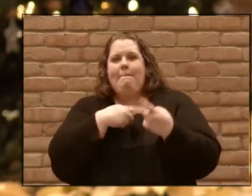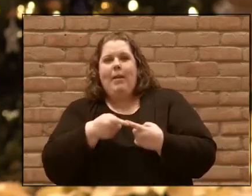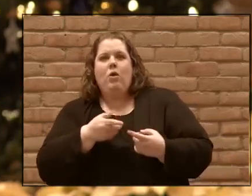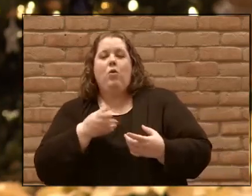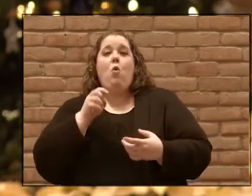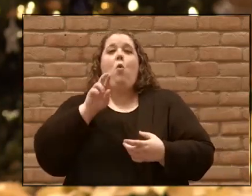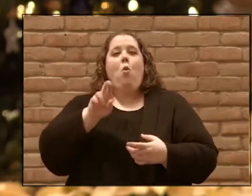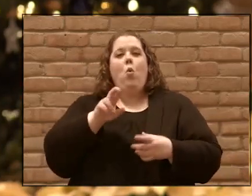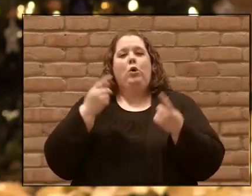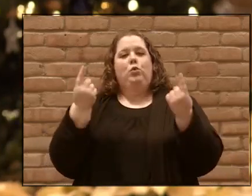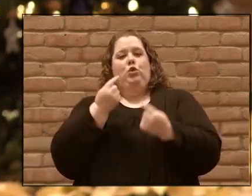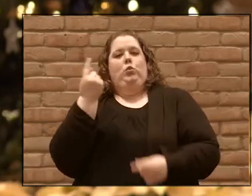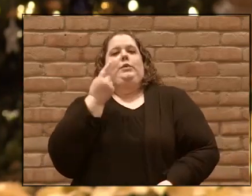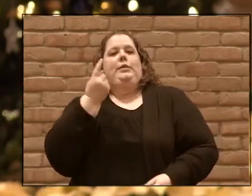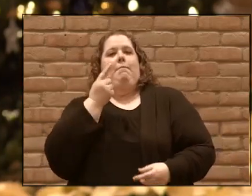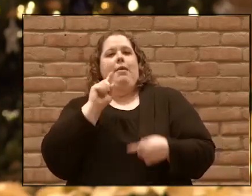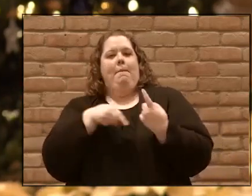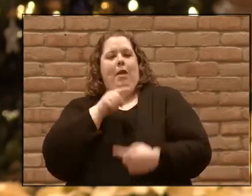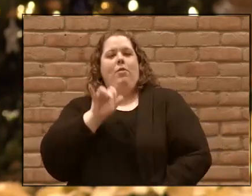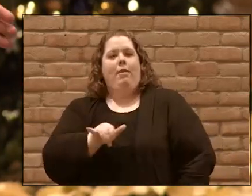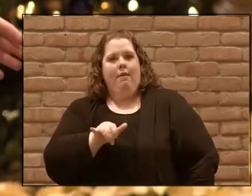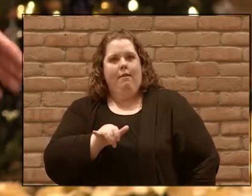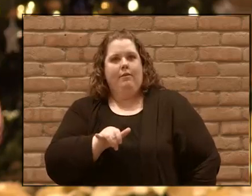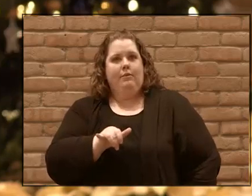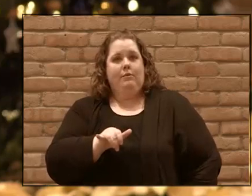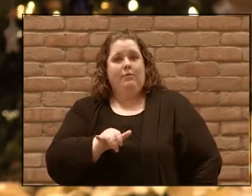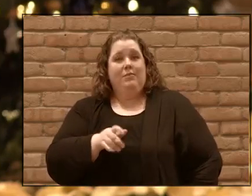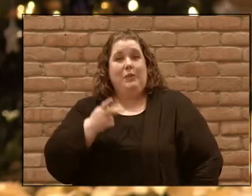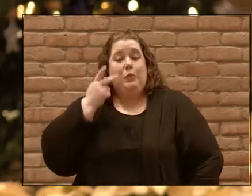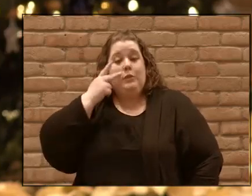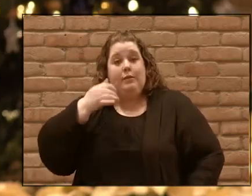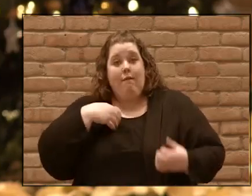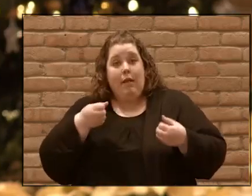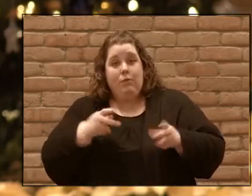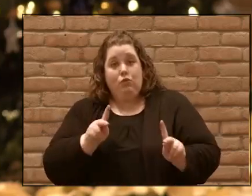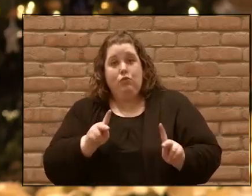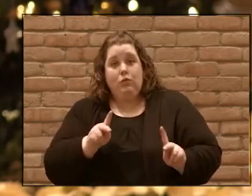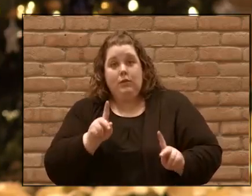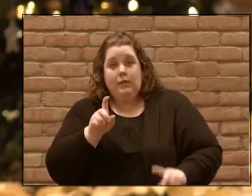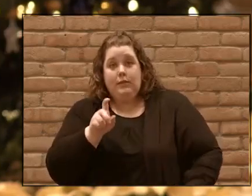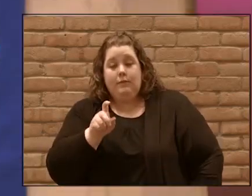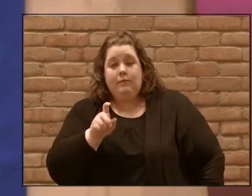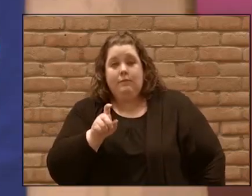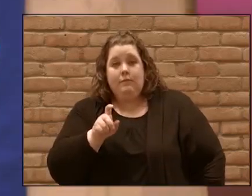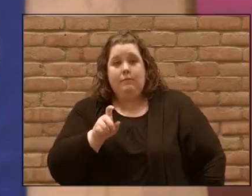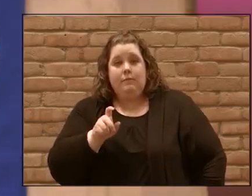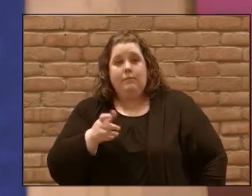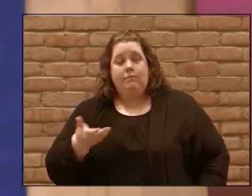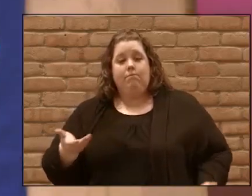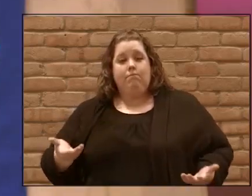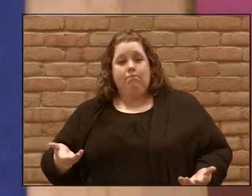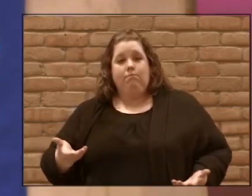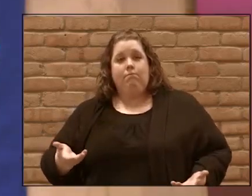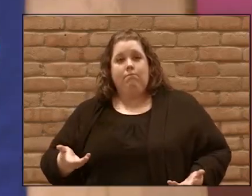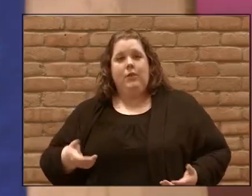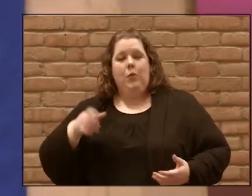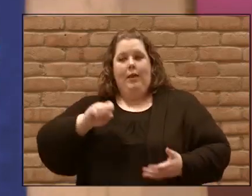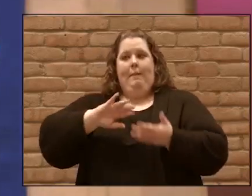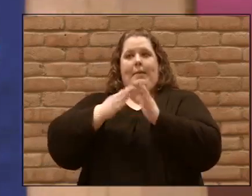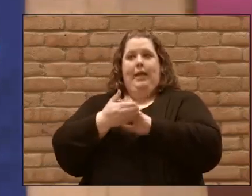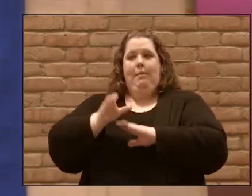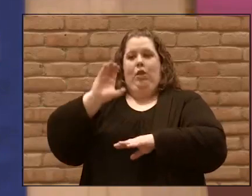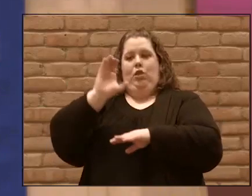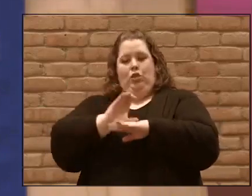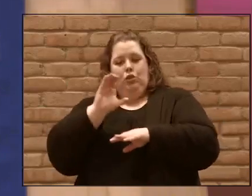something about it do you see the opportunity that we have to be the church of